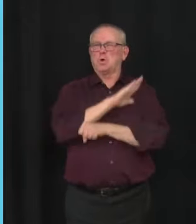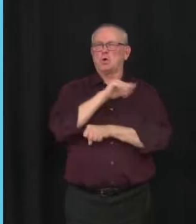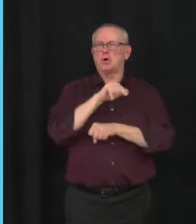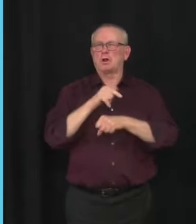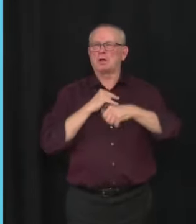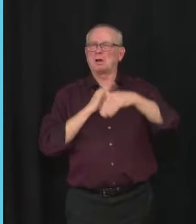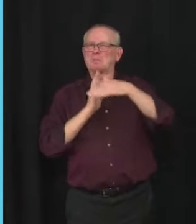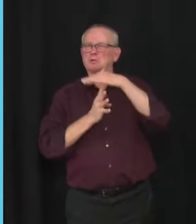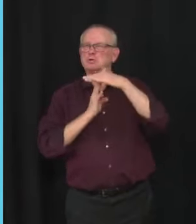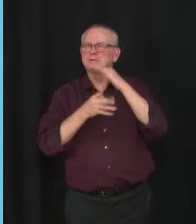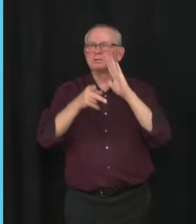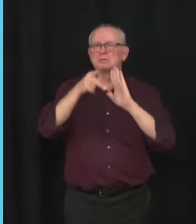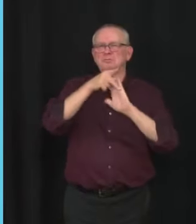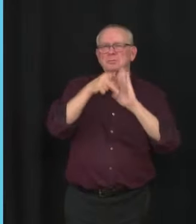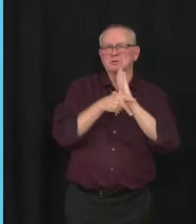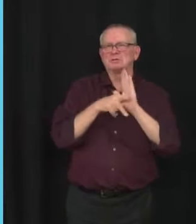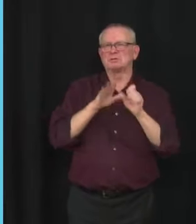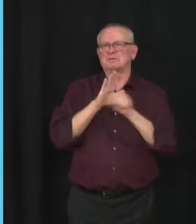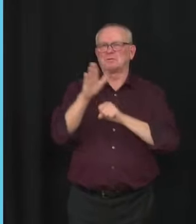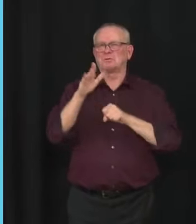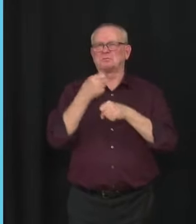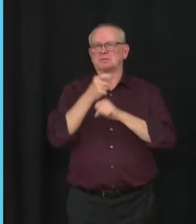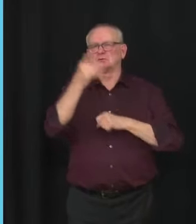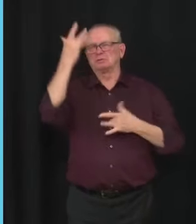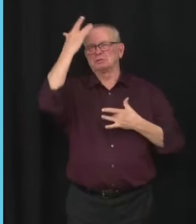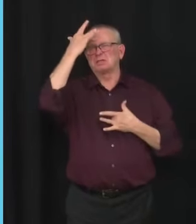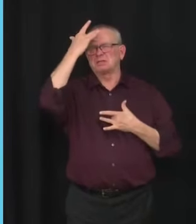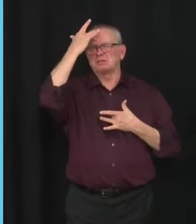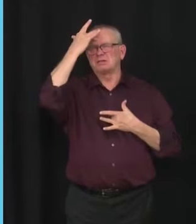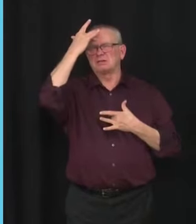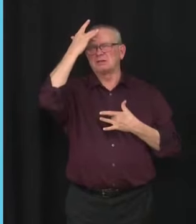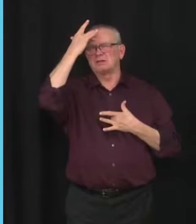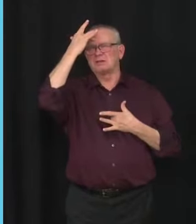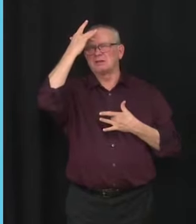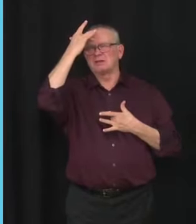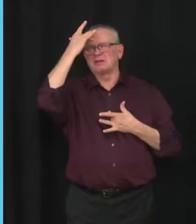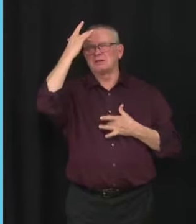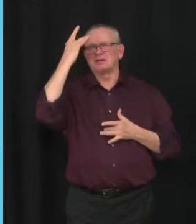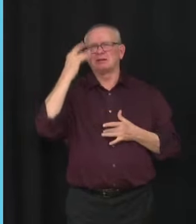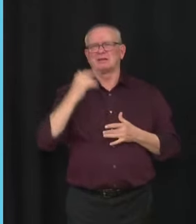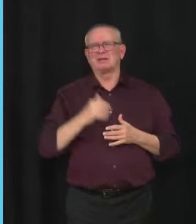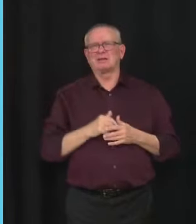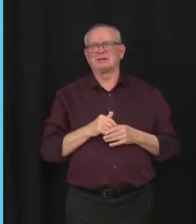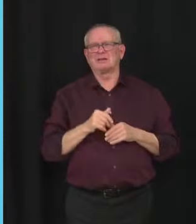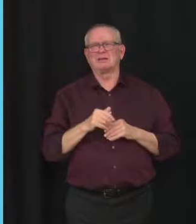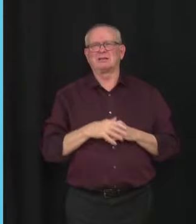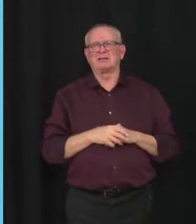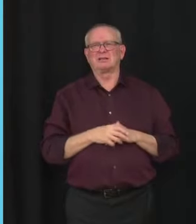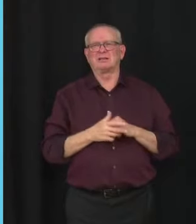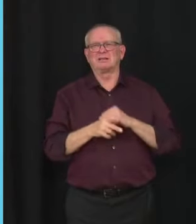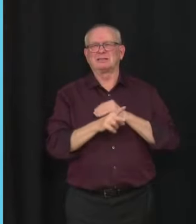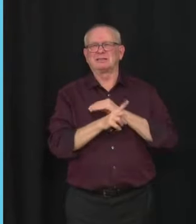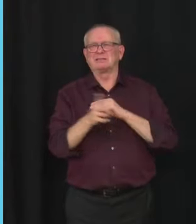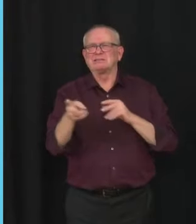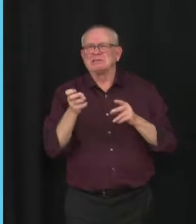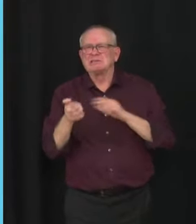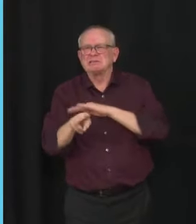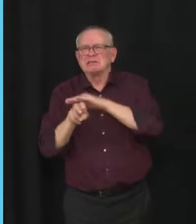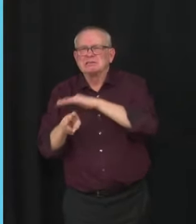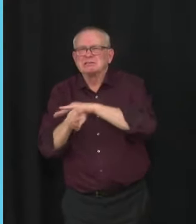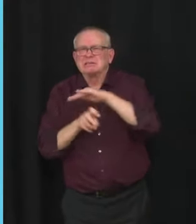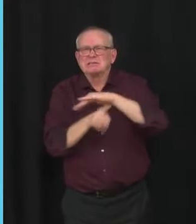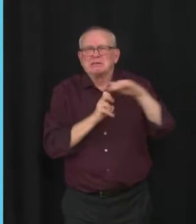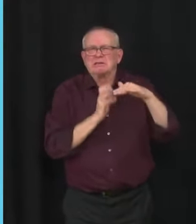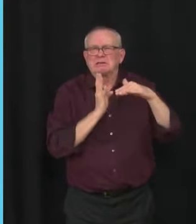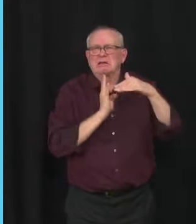is enough to make you sick. We pillage the countries of the south by depriving them of future professionals, and we want to increase our